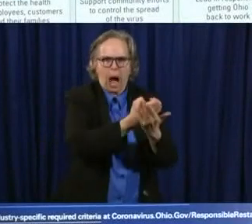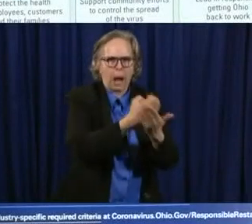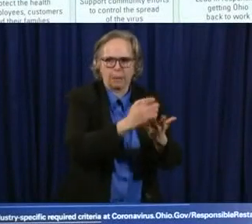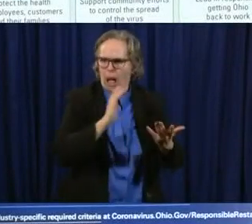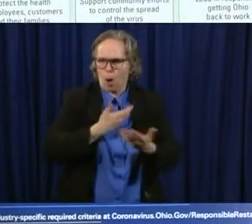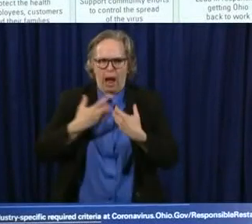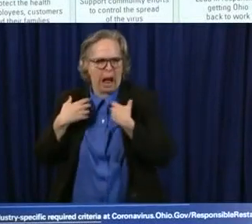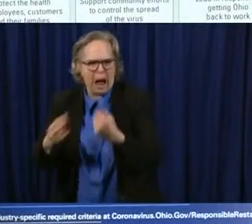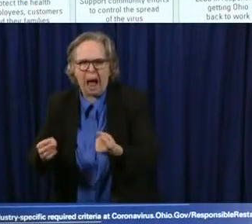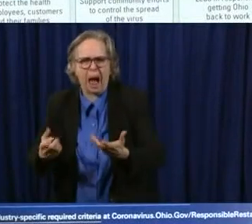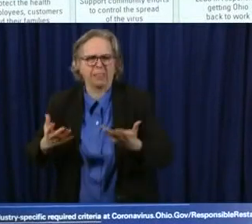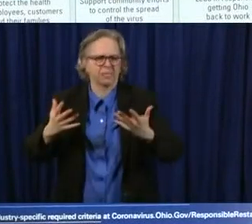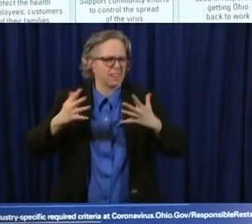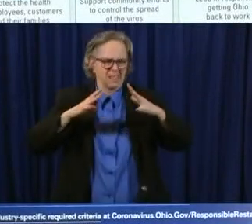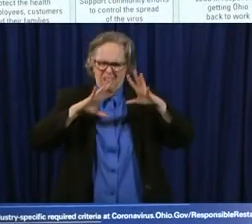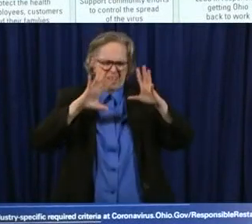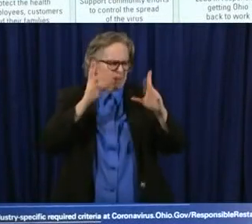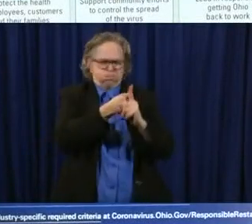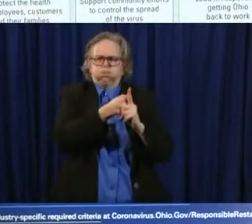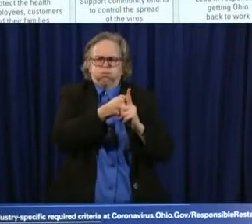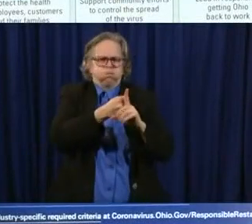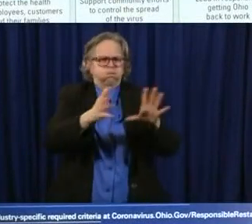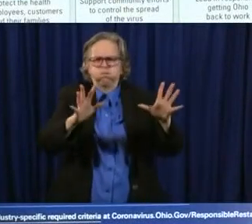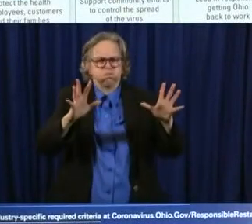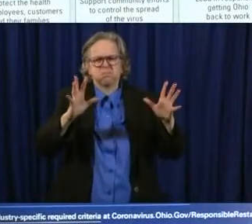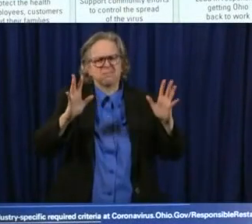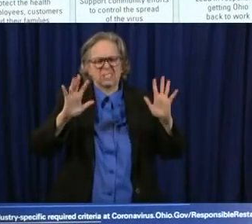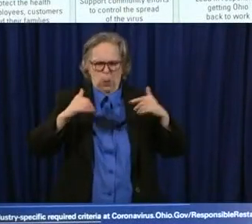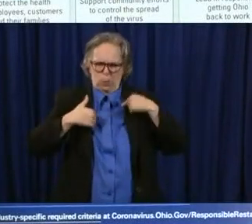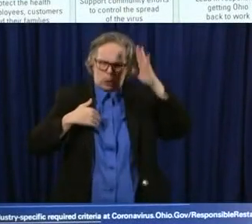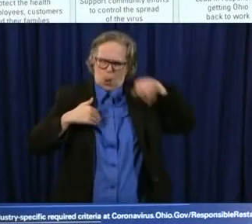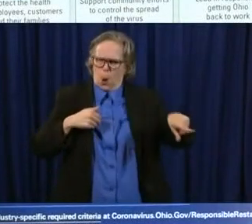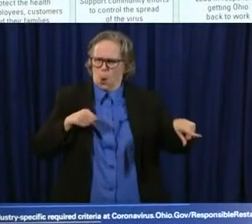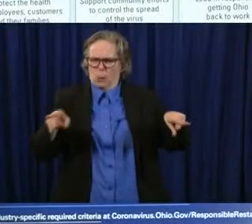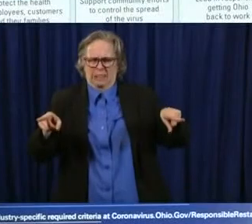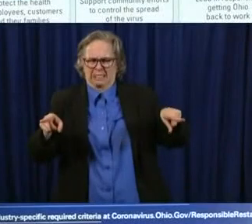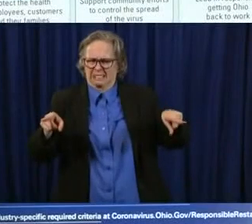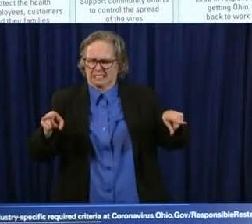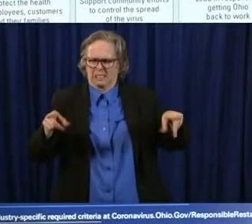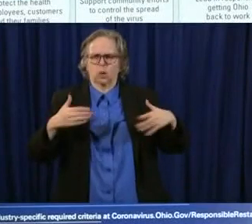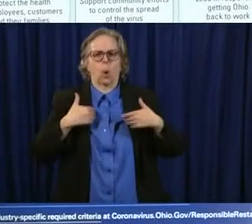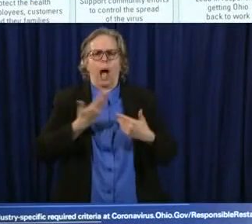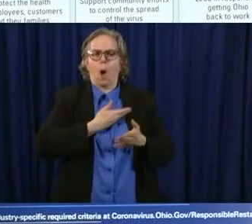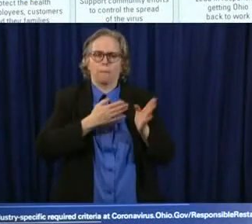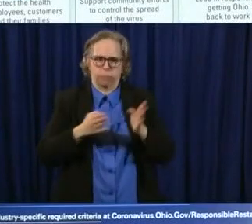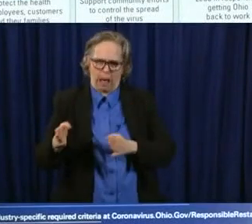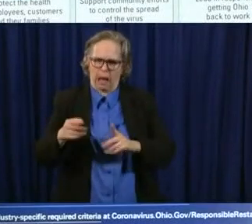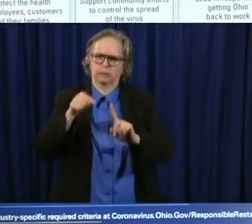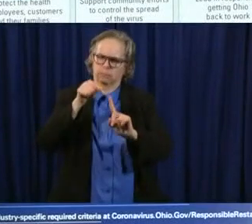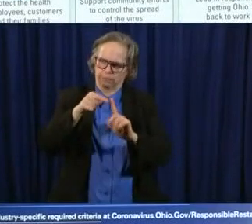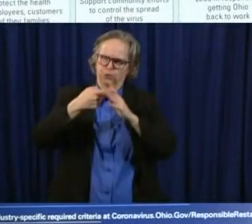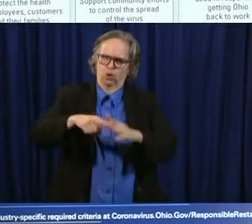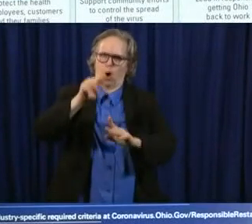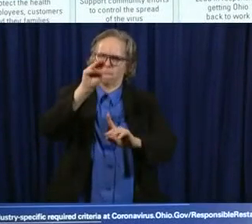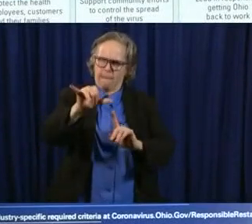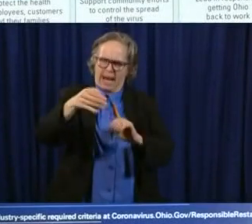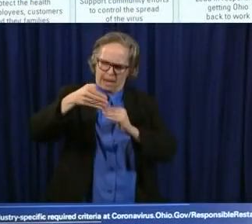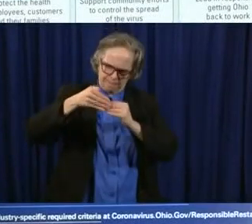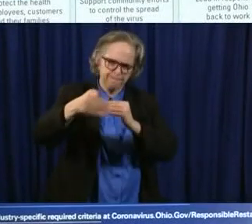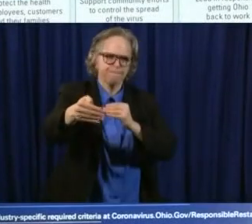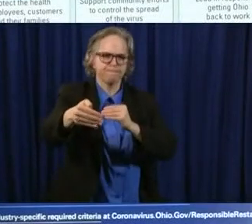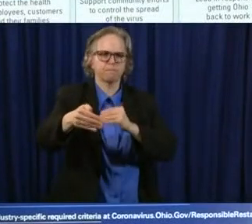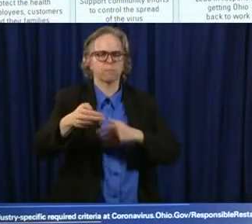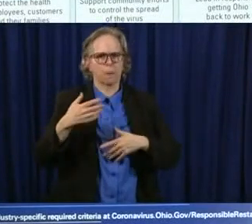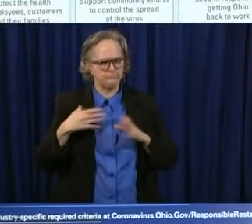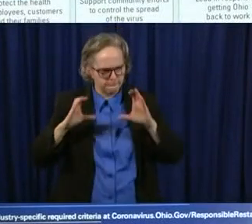come up with a plan in May that starts us back pretty hard at it and, you know, the